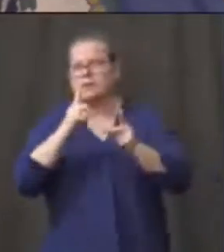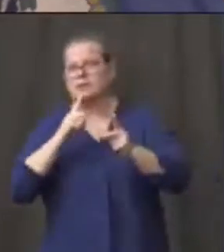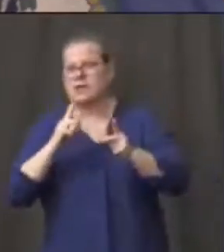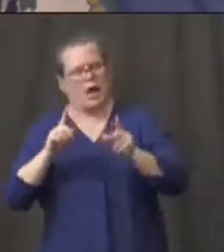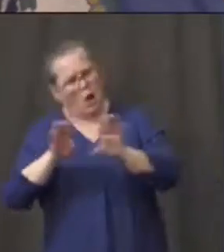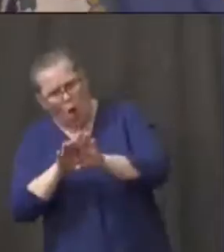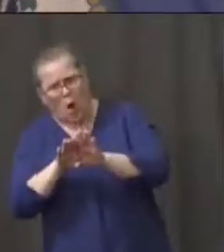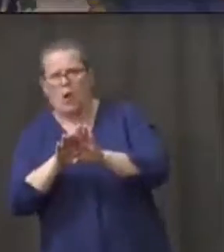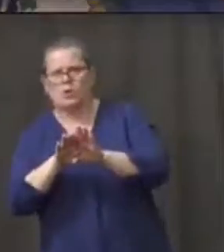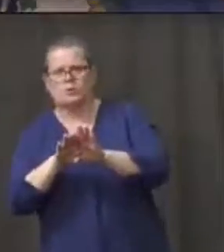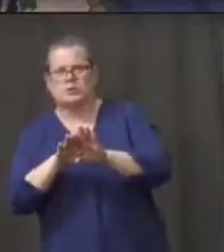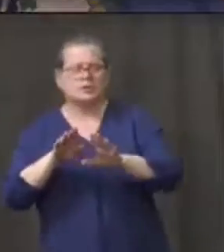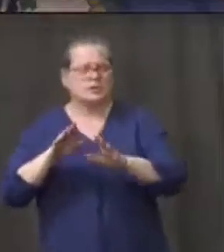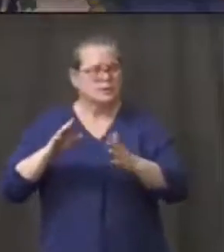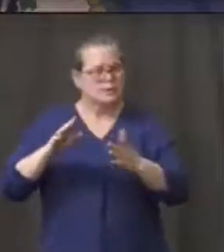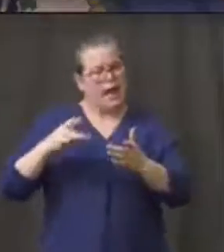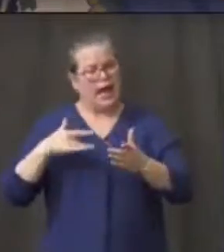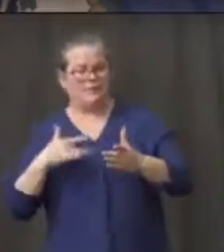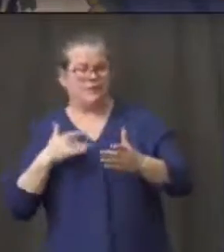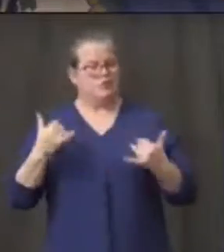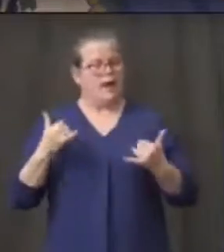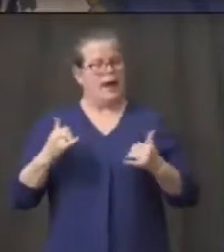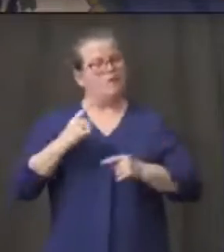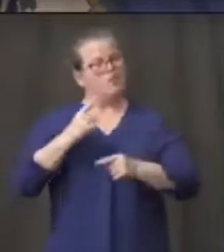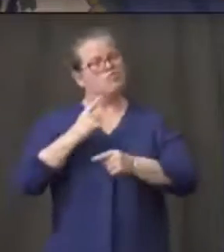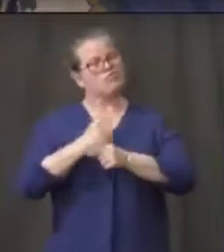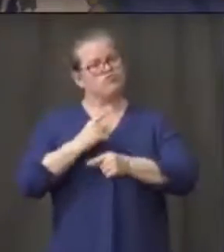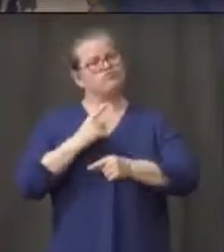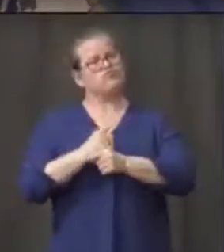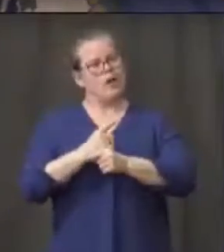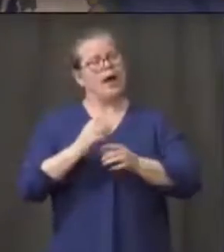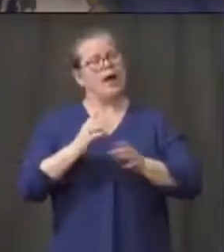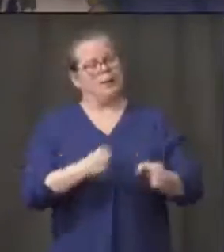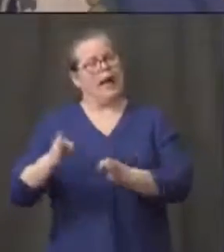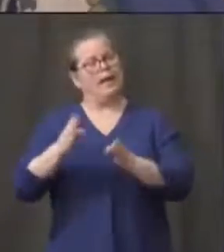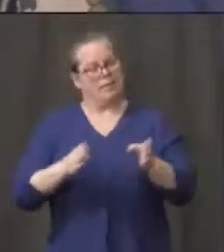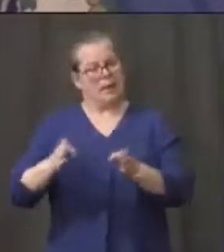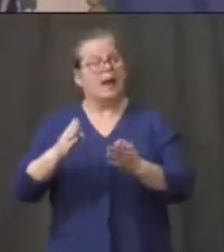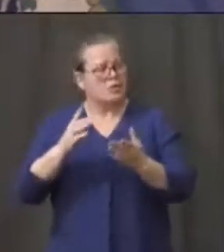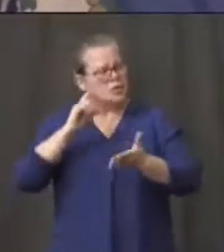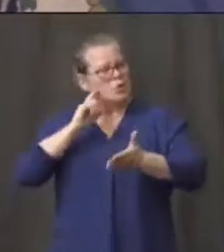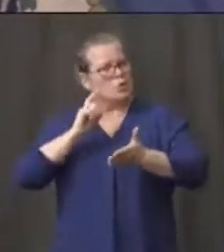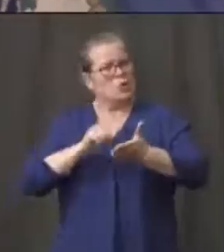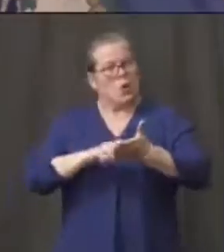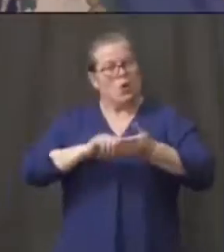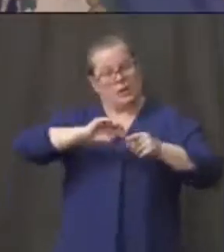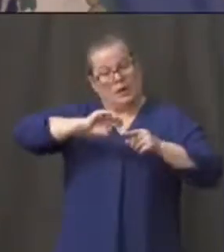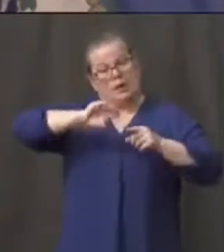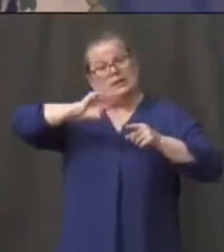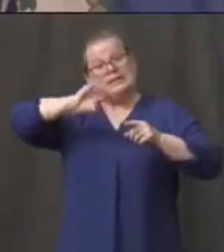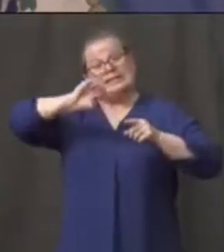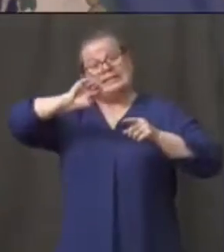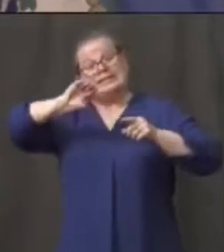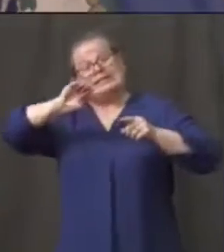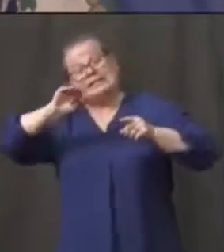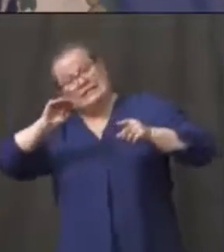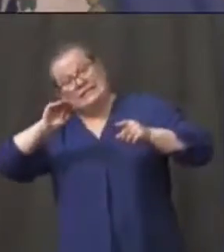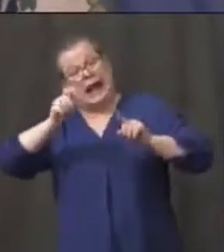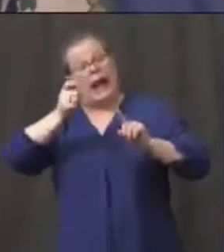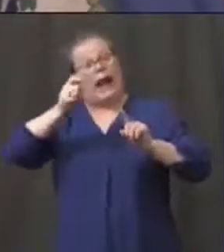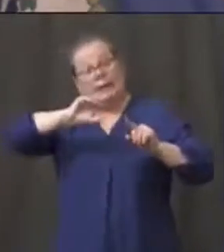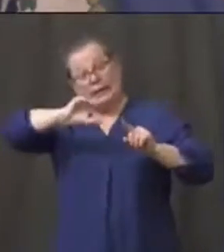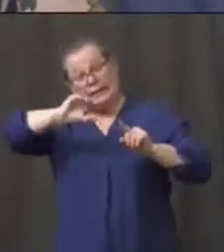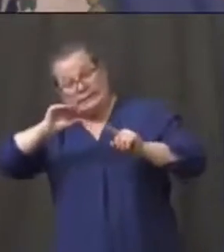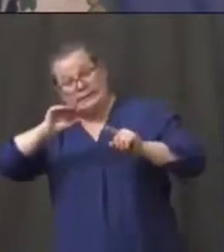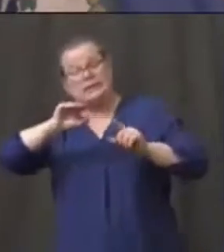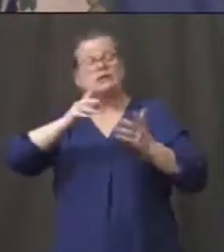we've got the right balance going forward. I think you see that we are bending the curve. And certainly in Fairfield County, I think you're beginning to see that in New